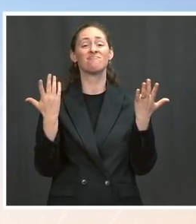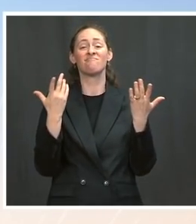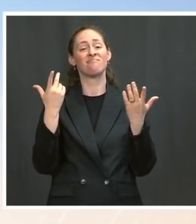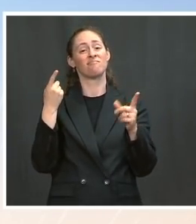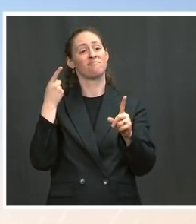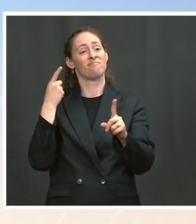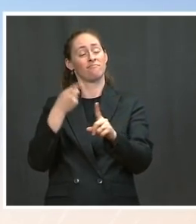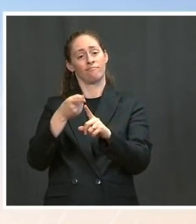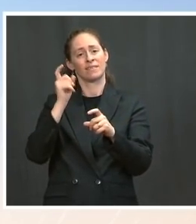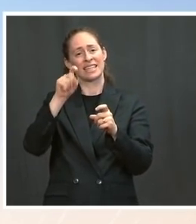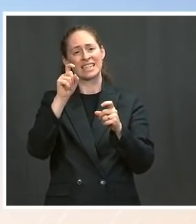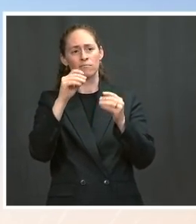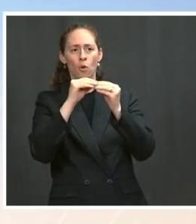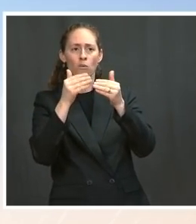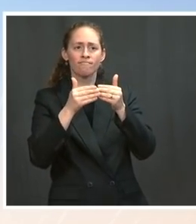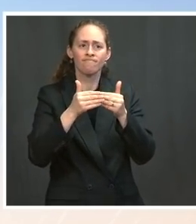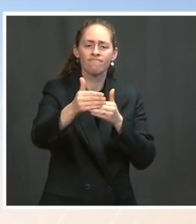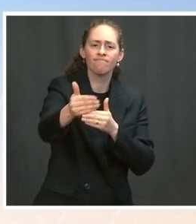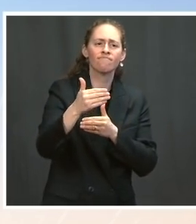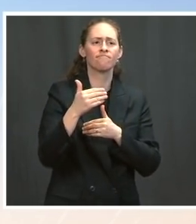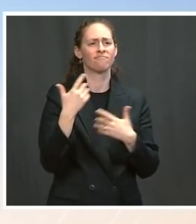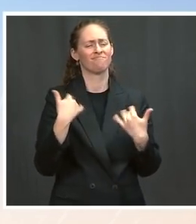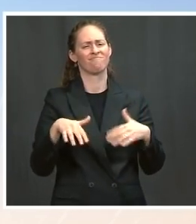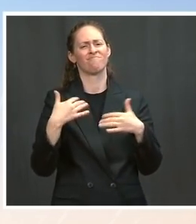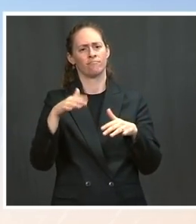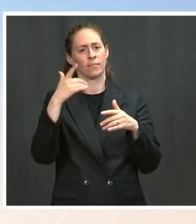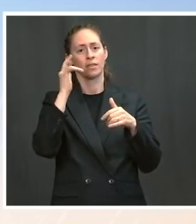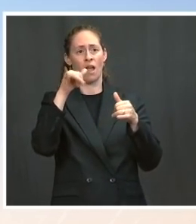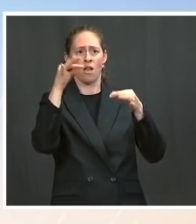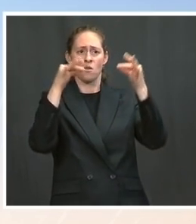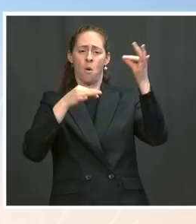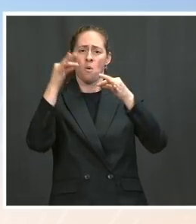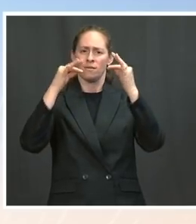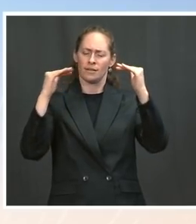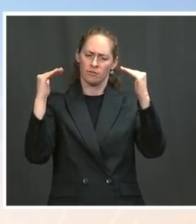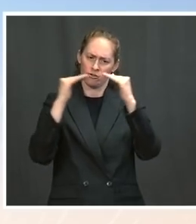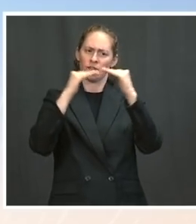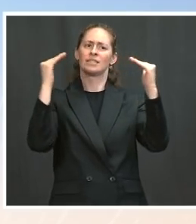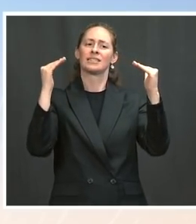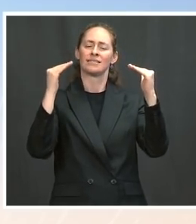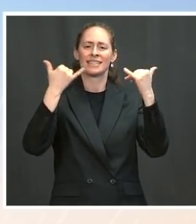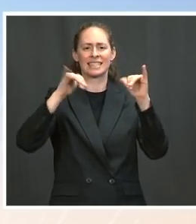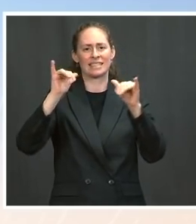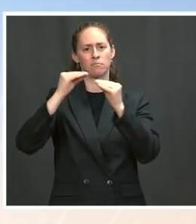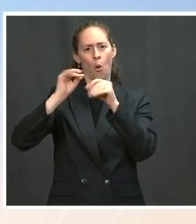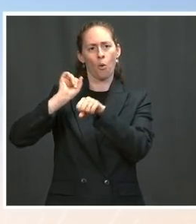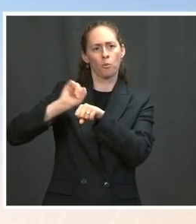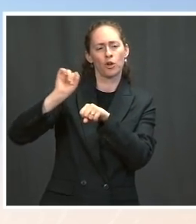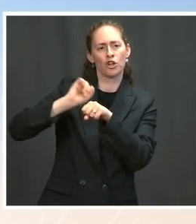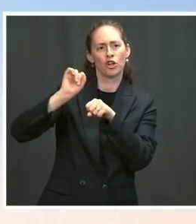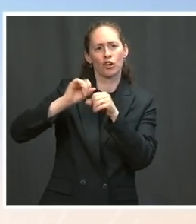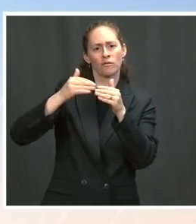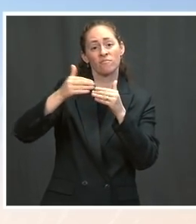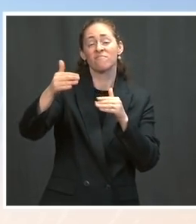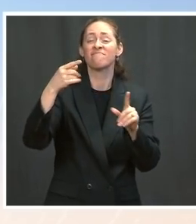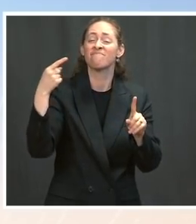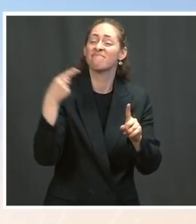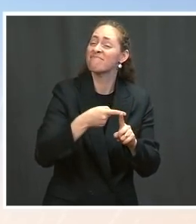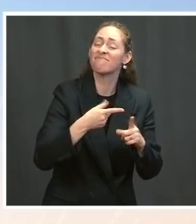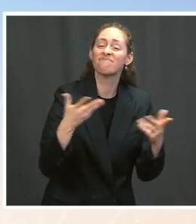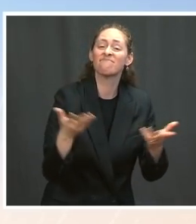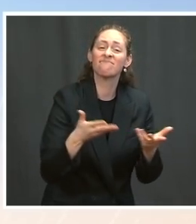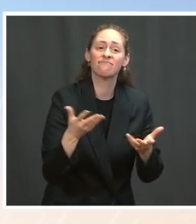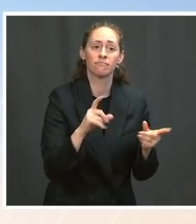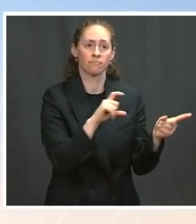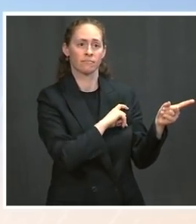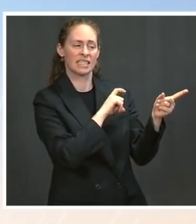certainly that it is just the beginning and it's a reminder of the need to put police reform in place through our legislative process and